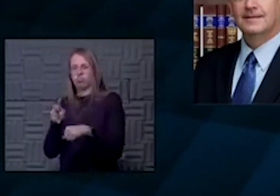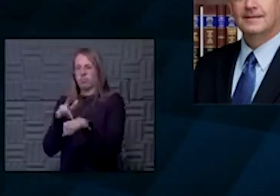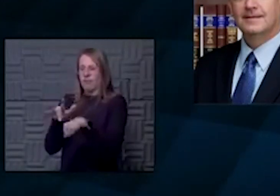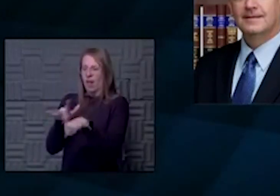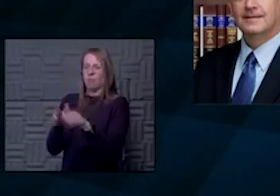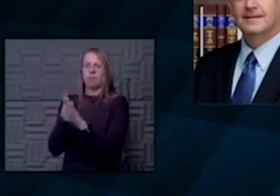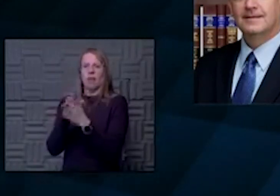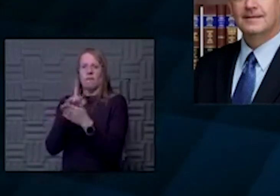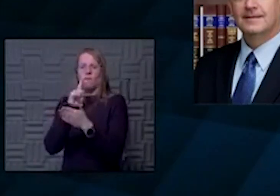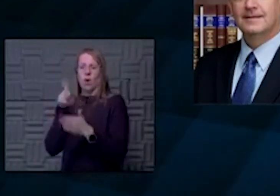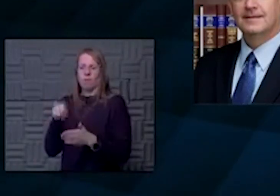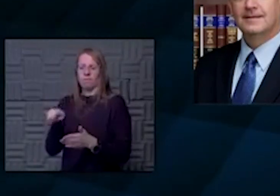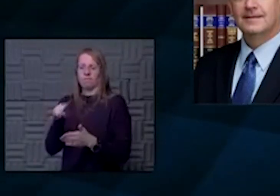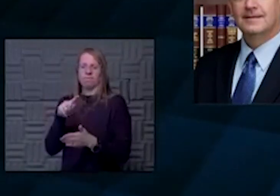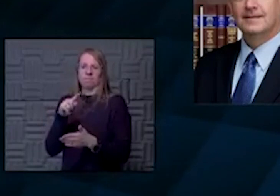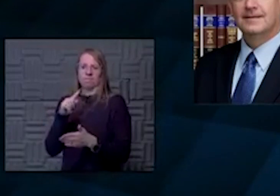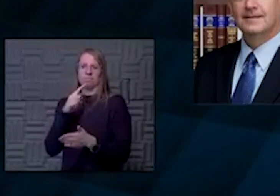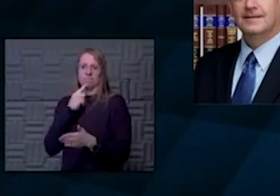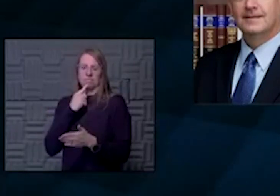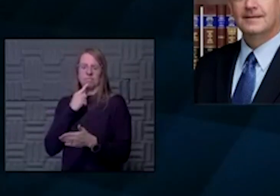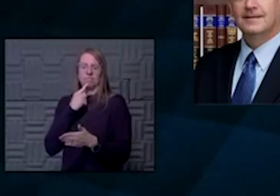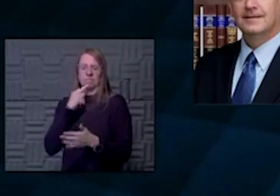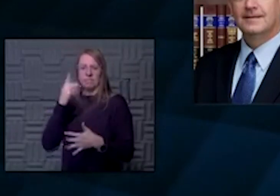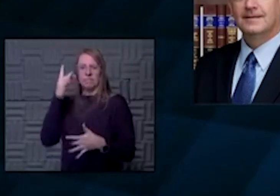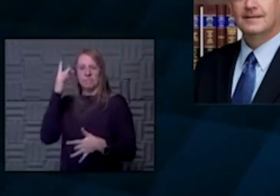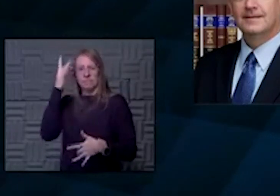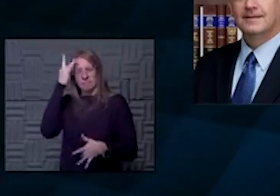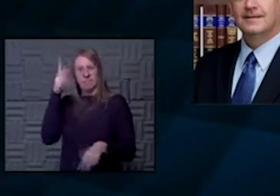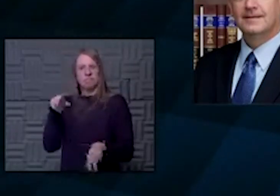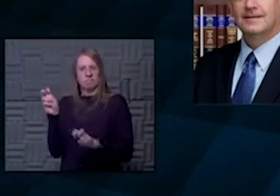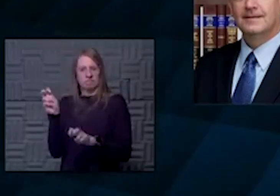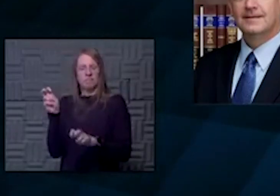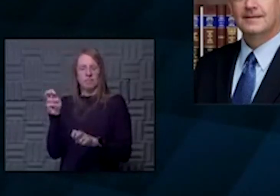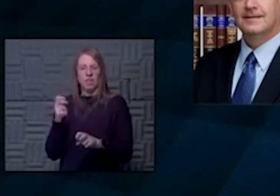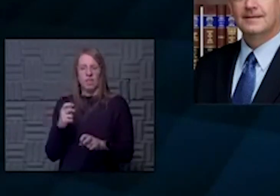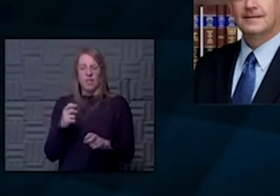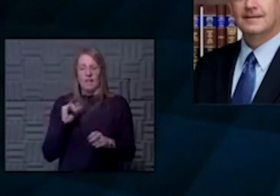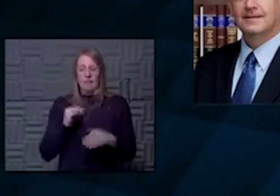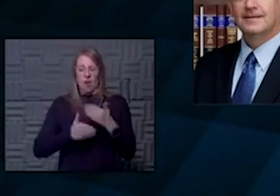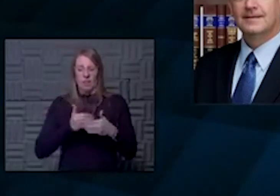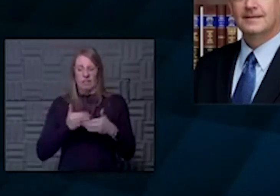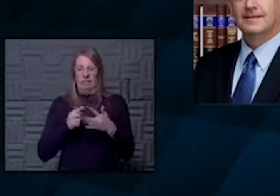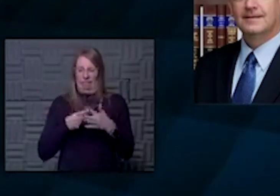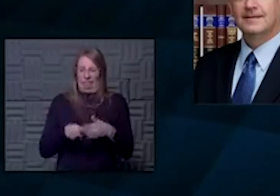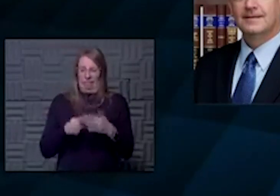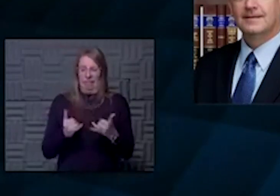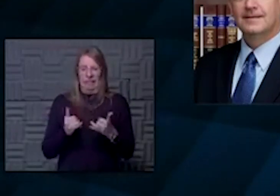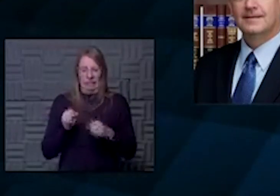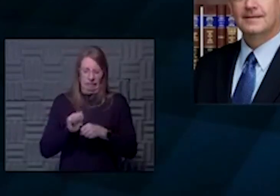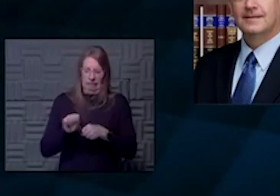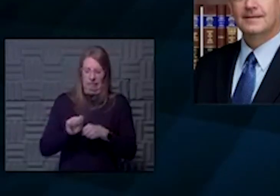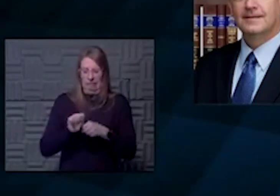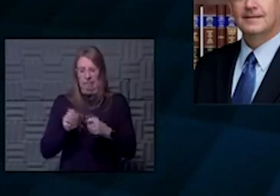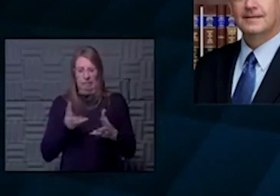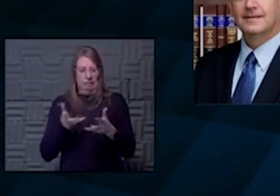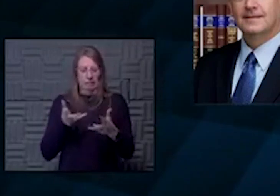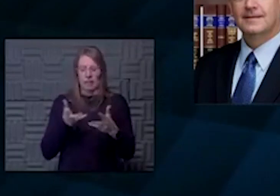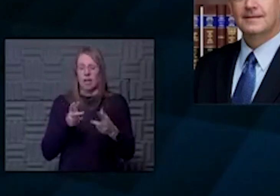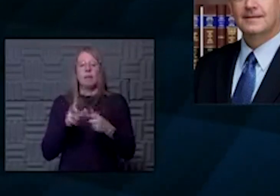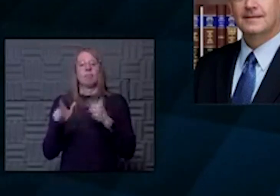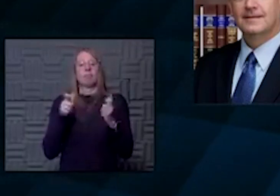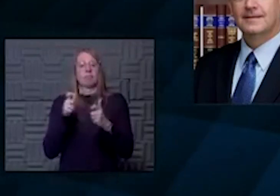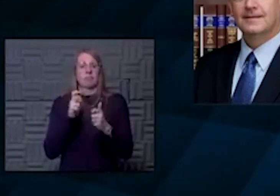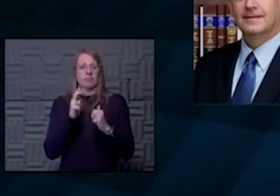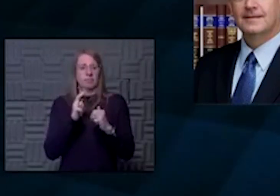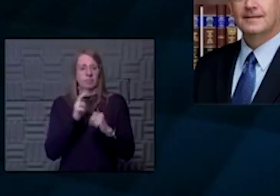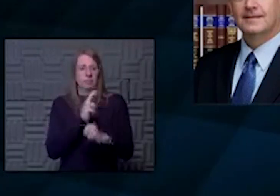acute care that we need to move on up to your level. So we're early in that process and working and like the larger facilities, everyone's